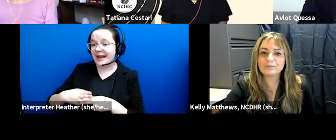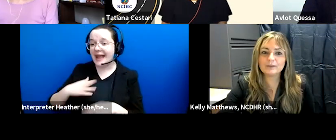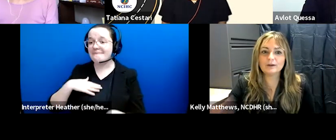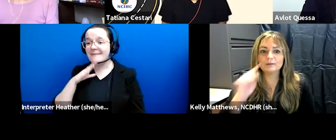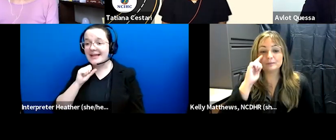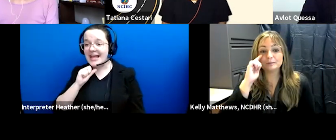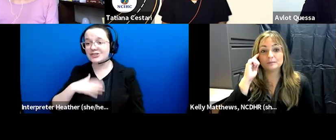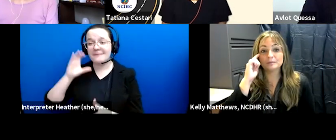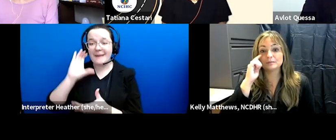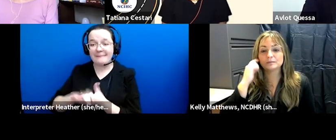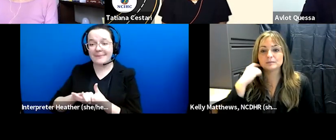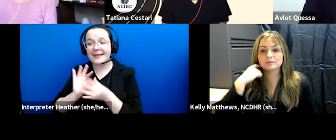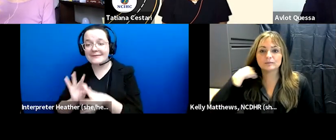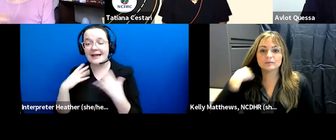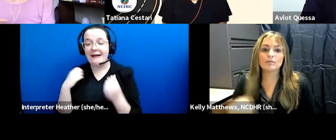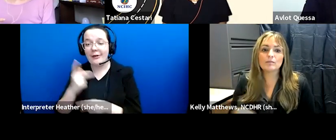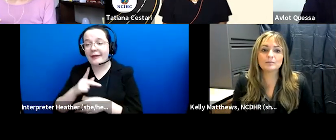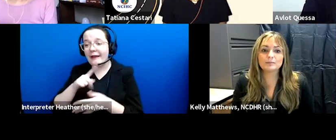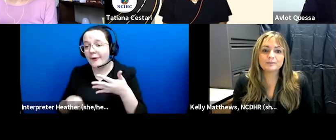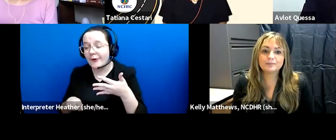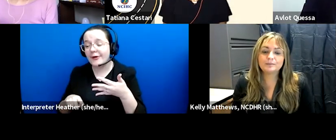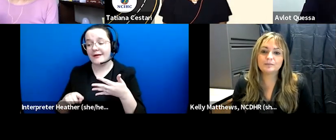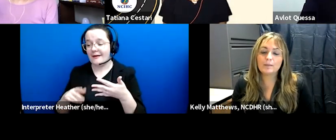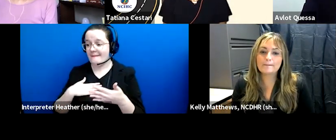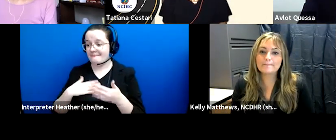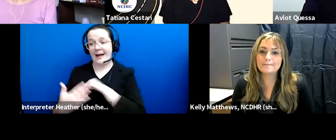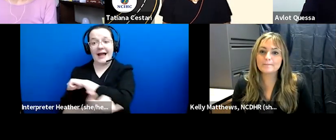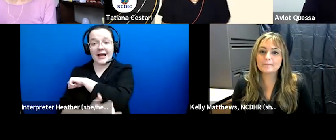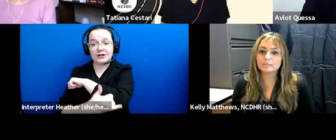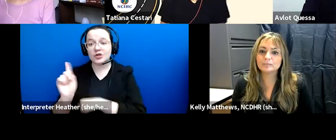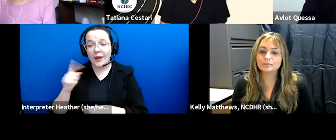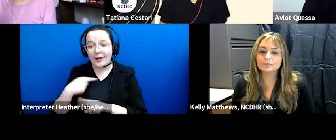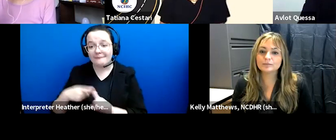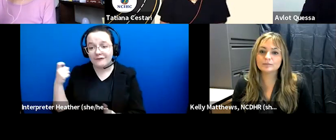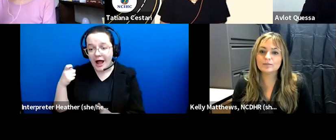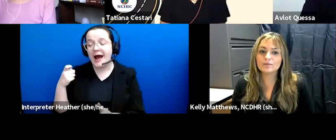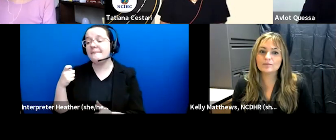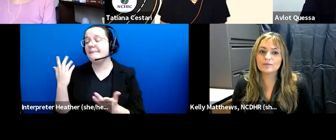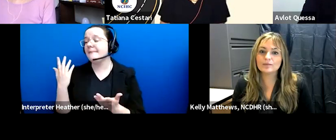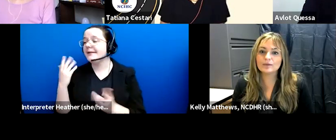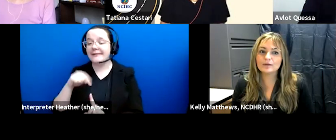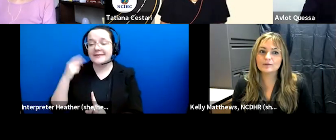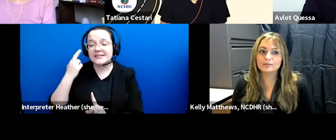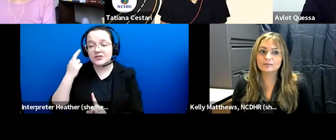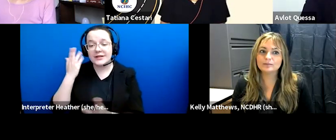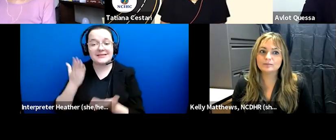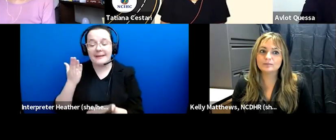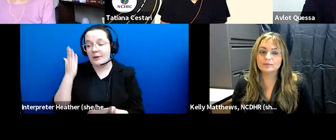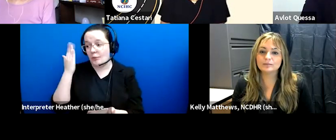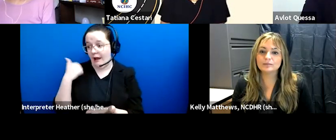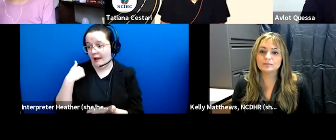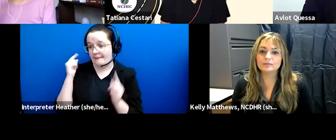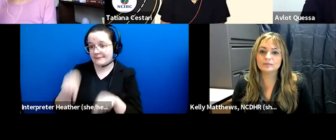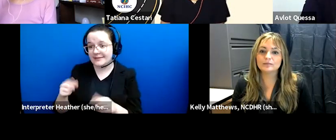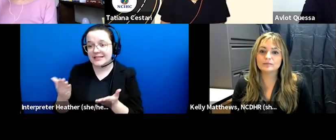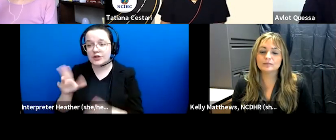are my beliefs about health care uh this is the country of origin that i'm from this is why possibly i am in for example the united states